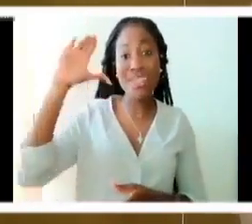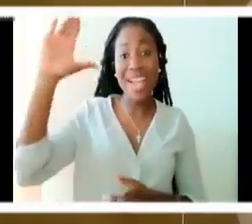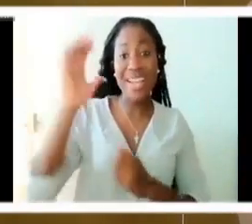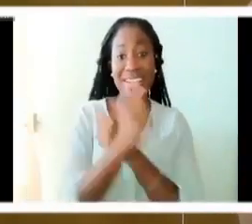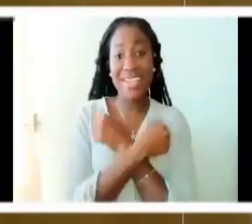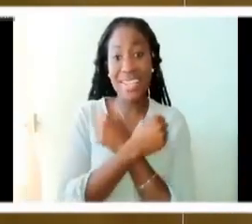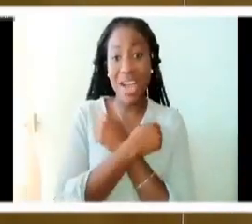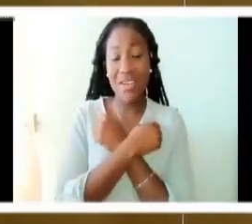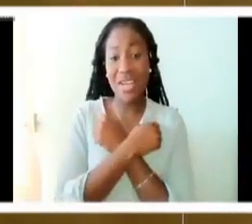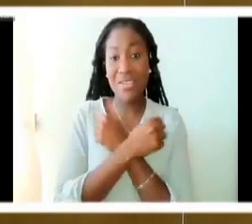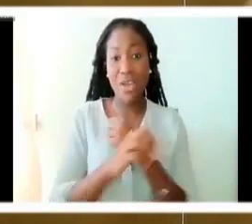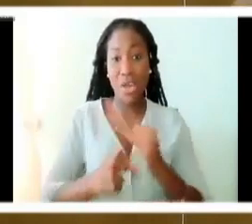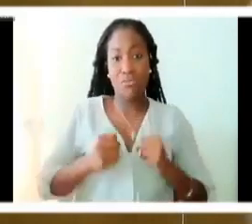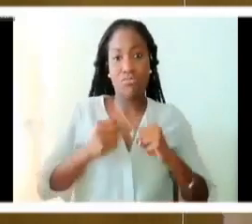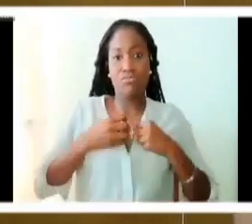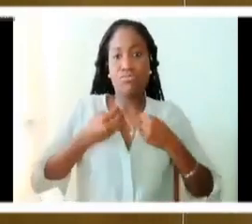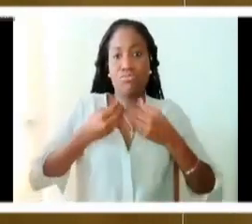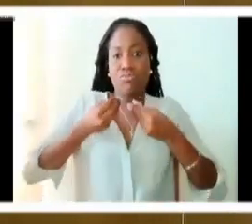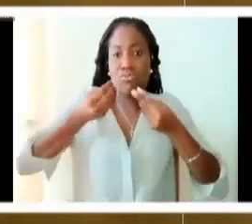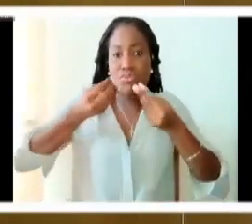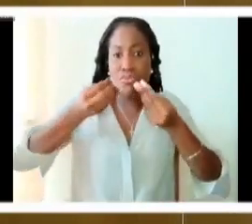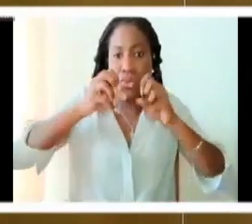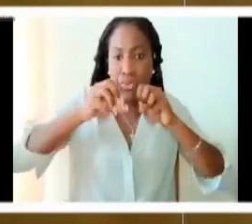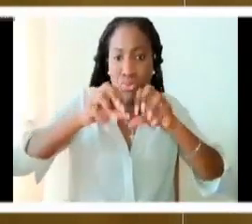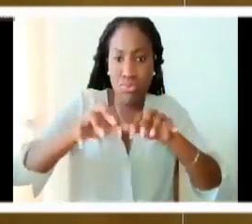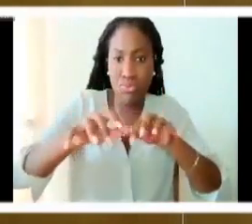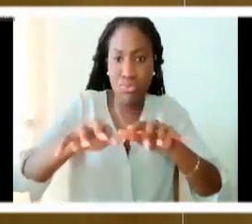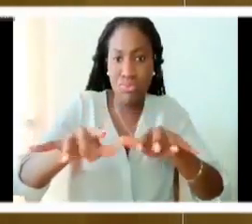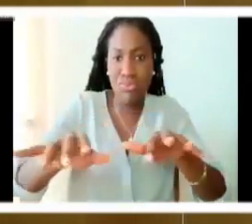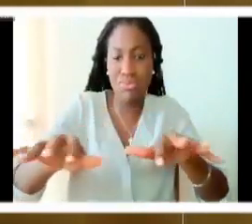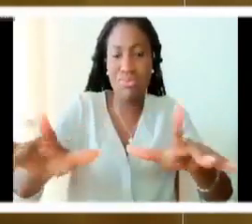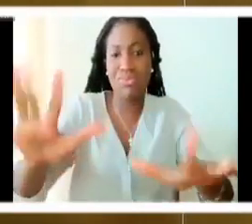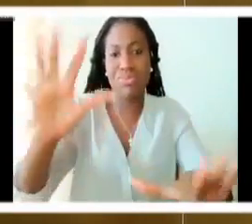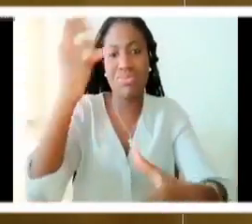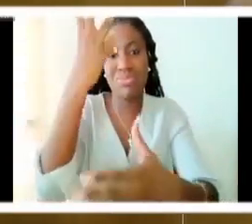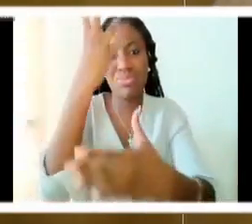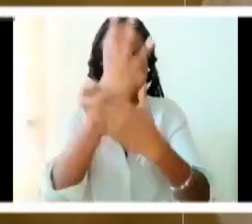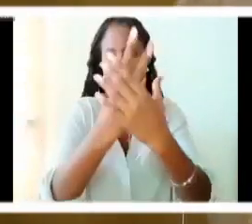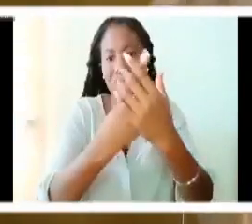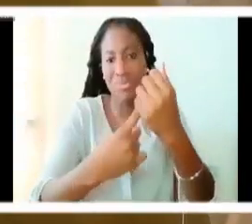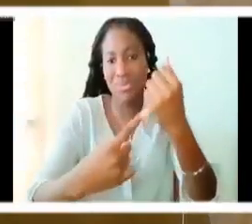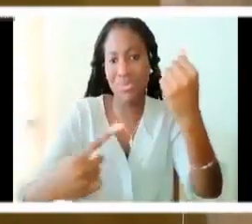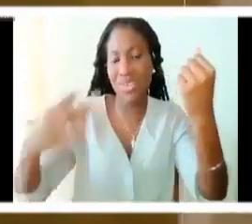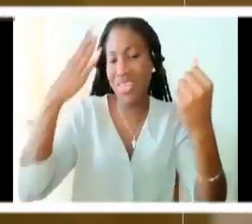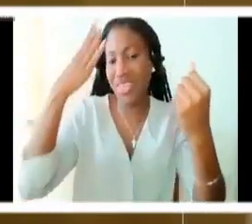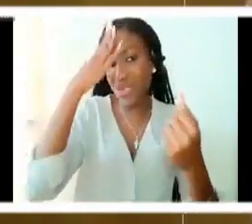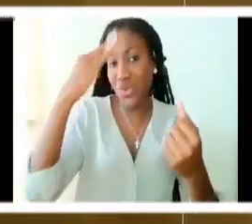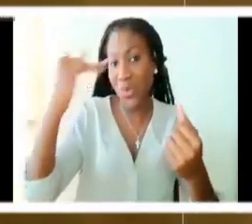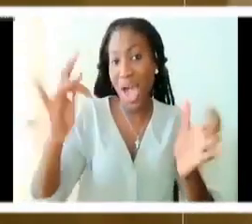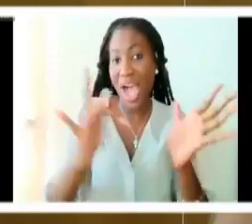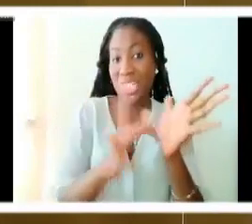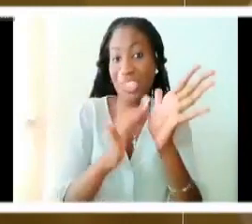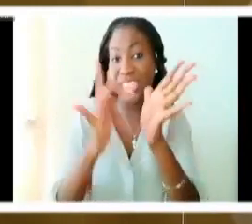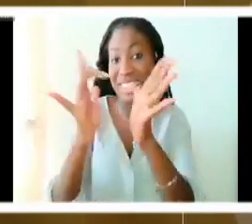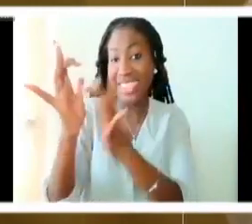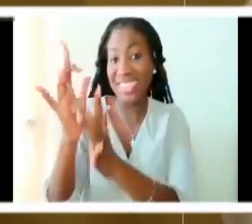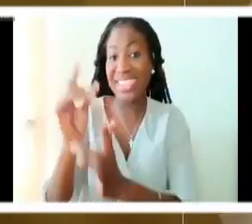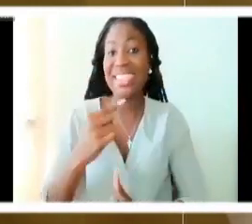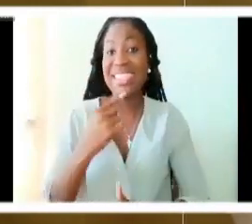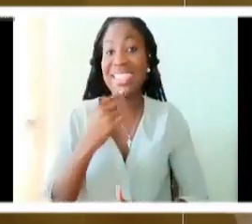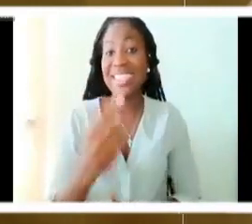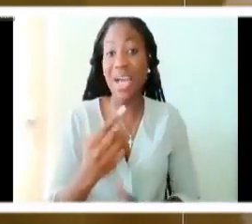self from the three persons out to the trinity. That's why Jesus would say everything, everything I have comes to the Father.